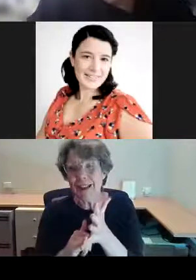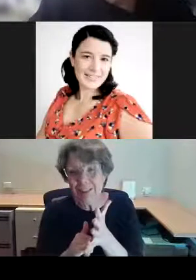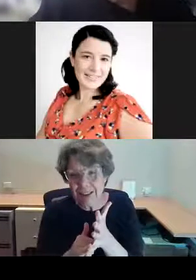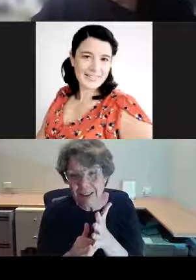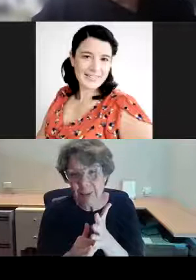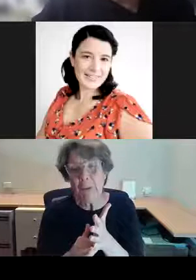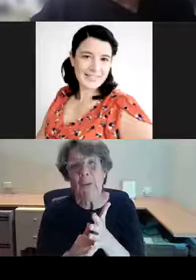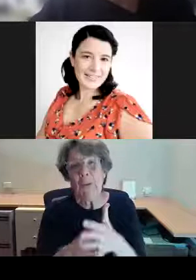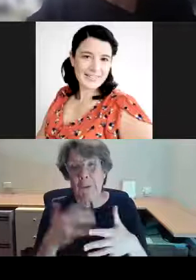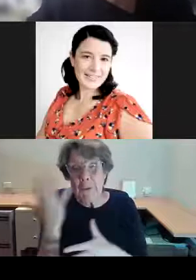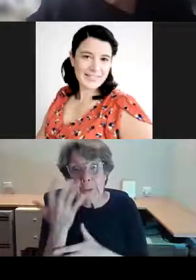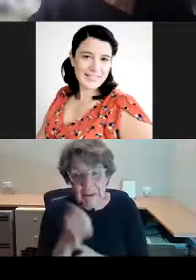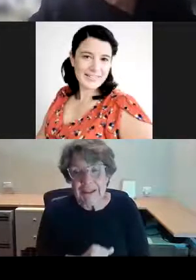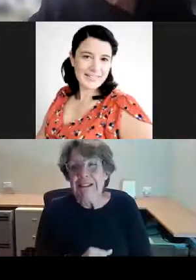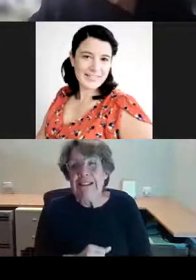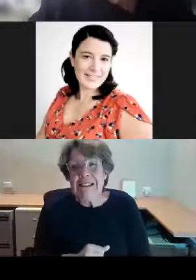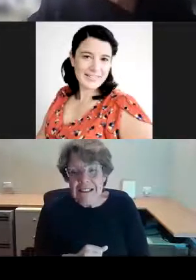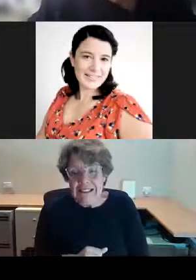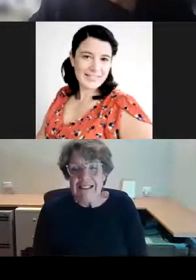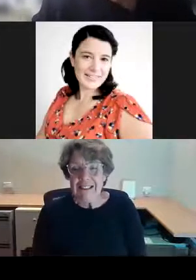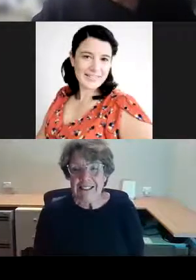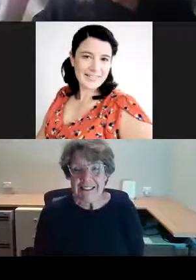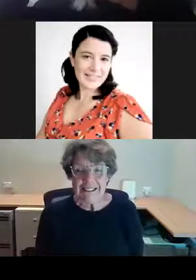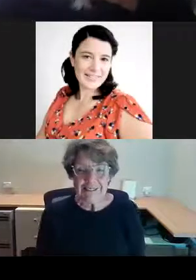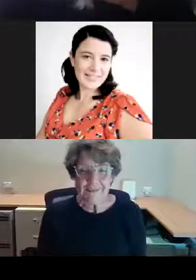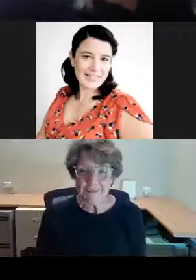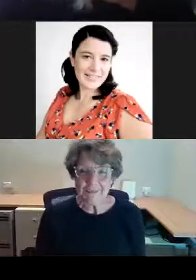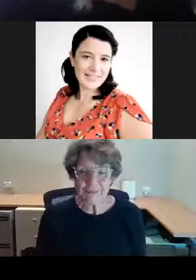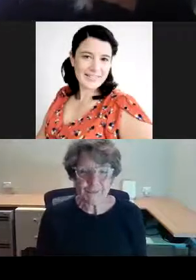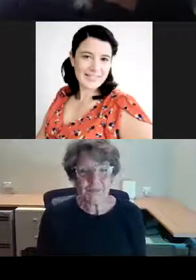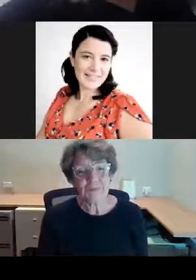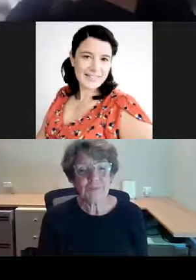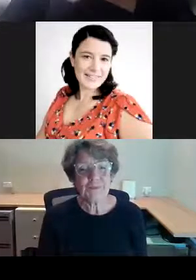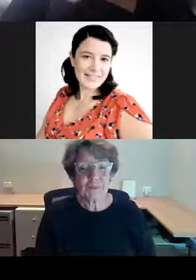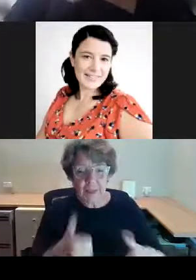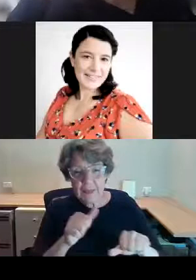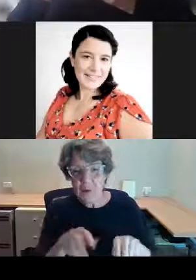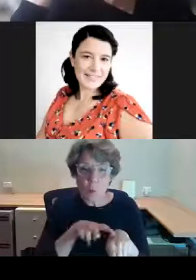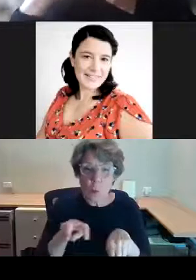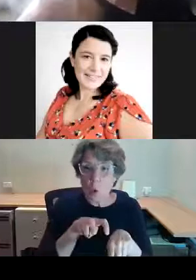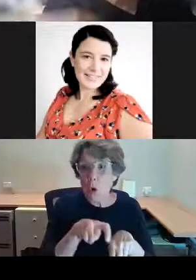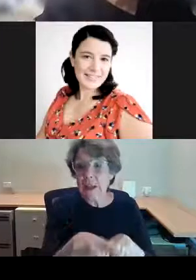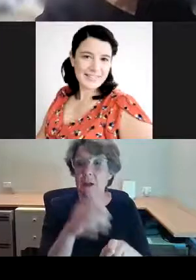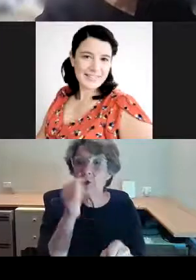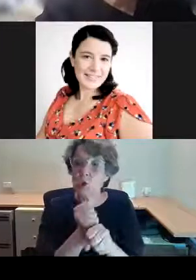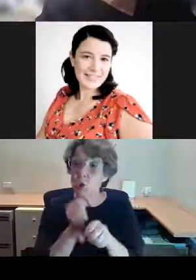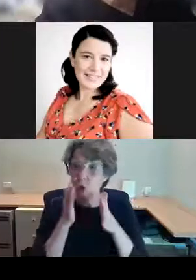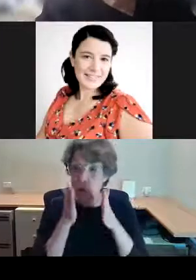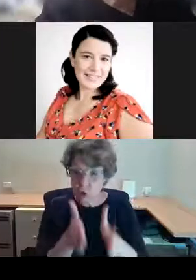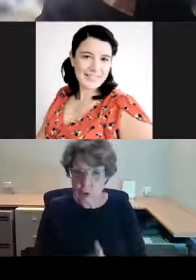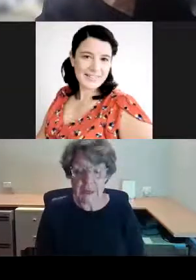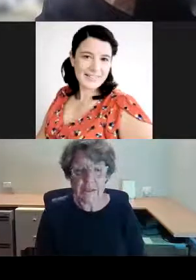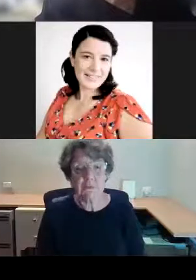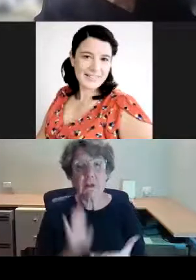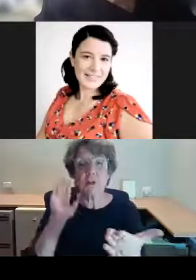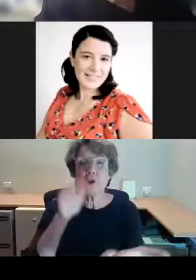So we're walking down George Street to the general post